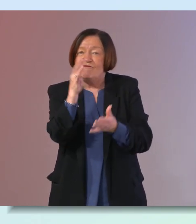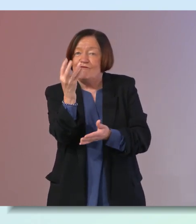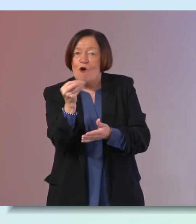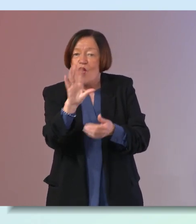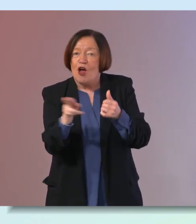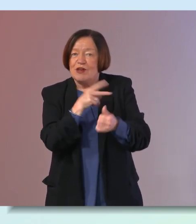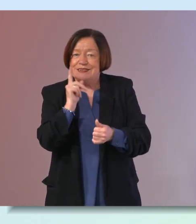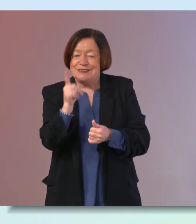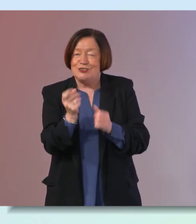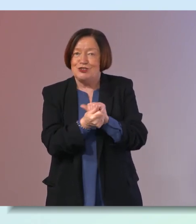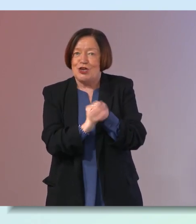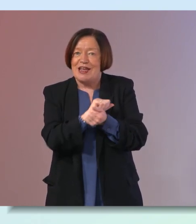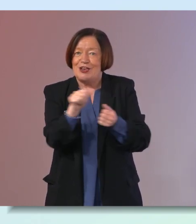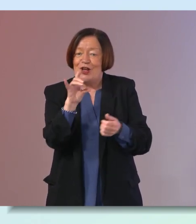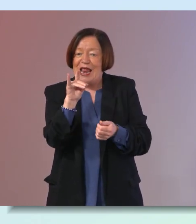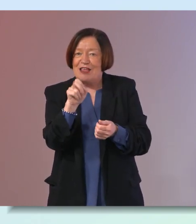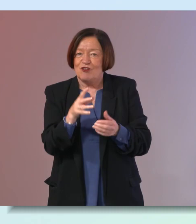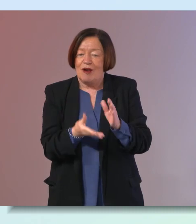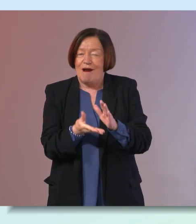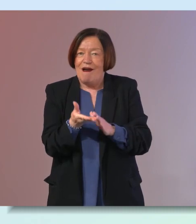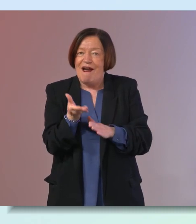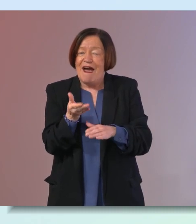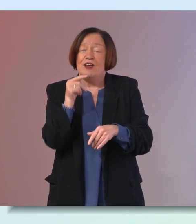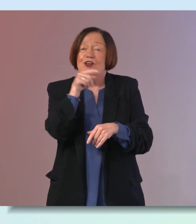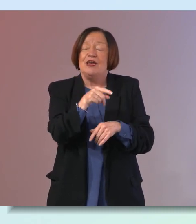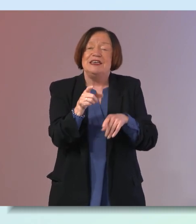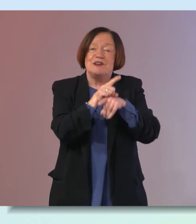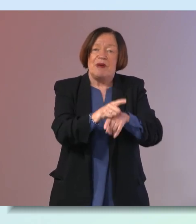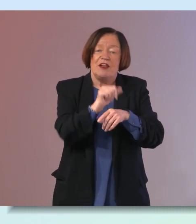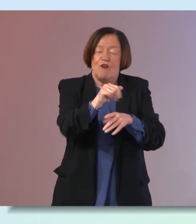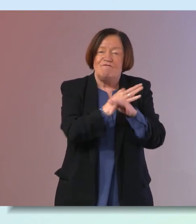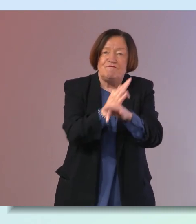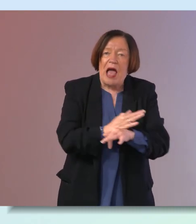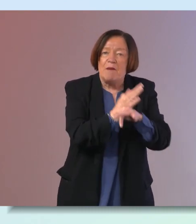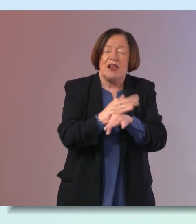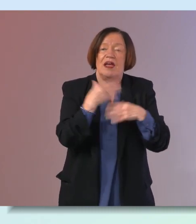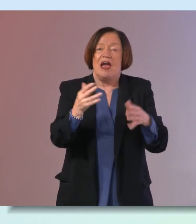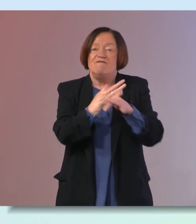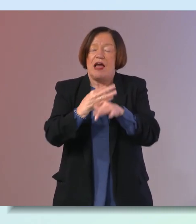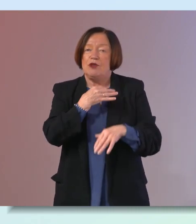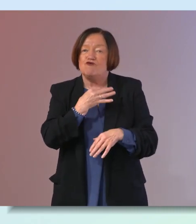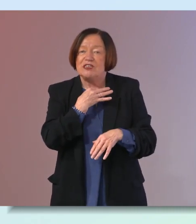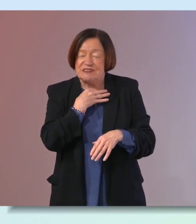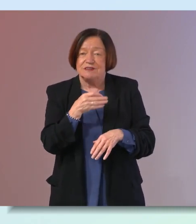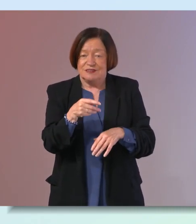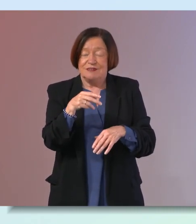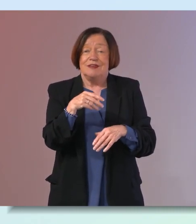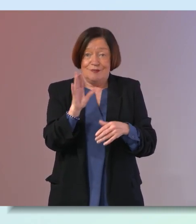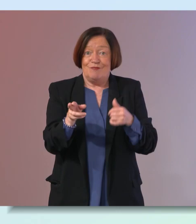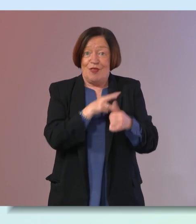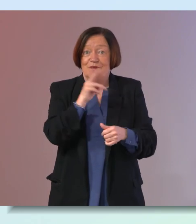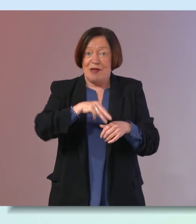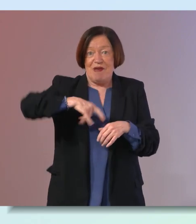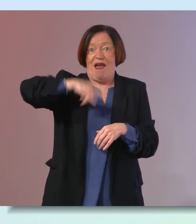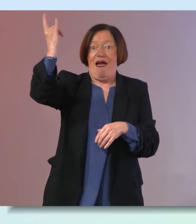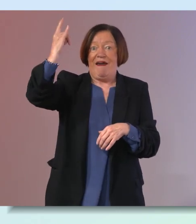already see changes in your cholesterol so depending on your your family and your family risk that could already be very